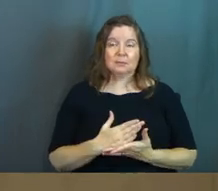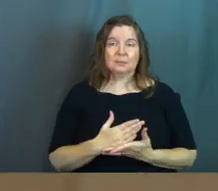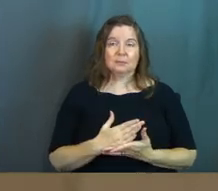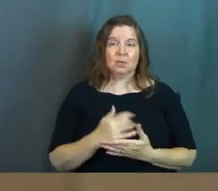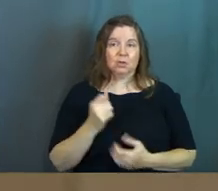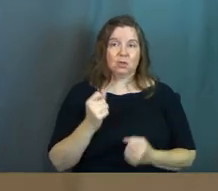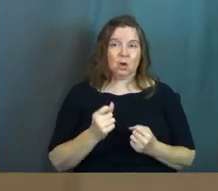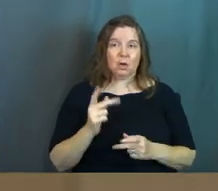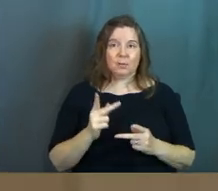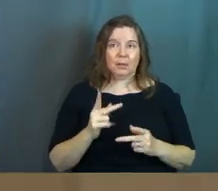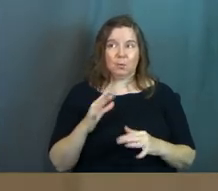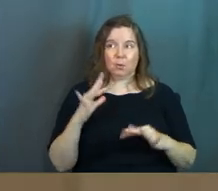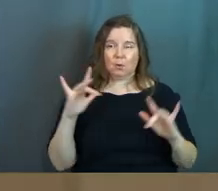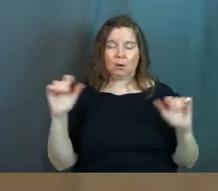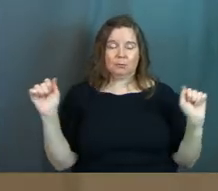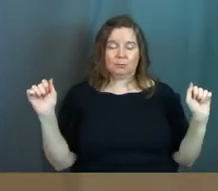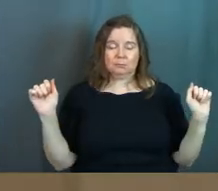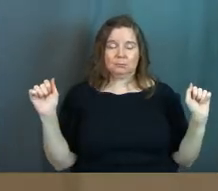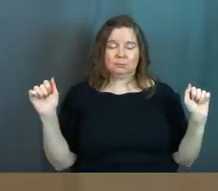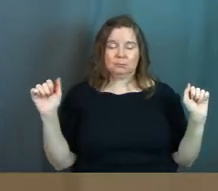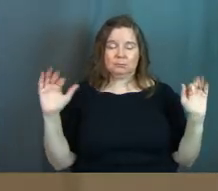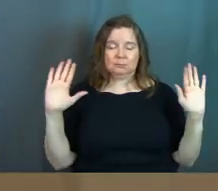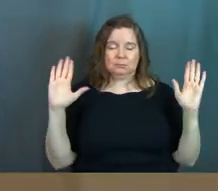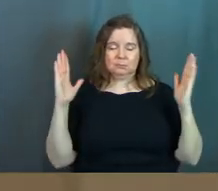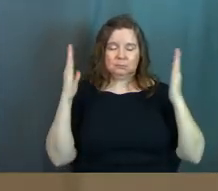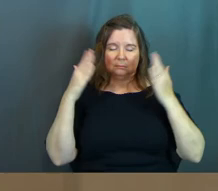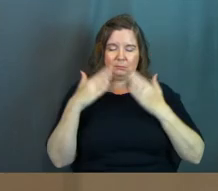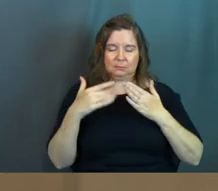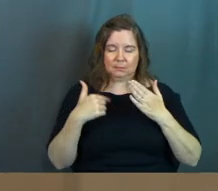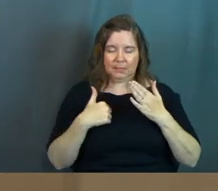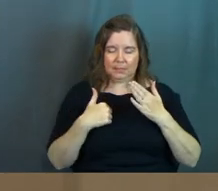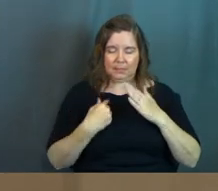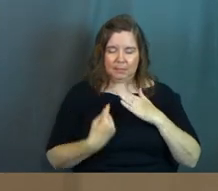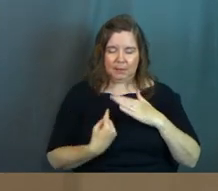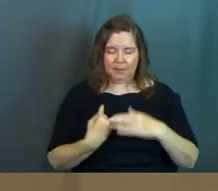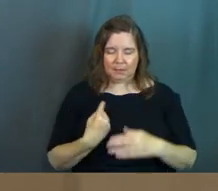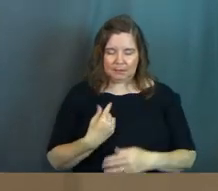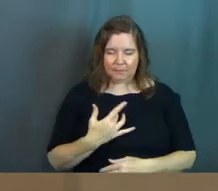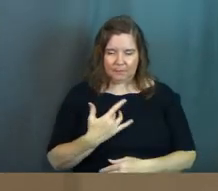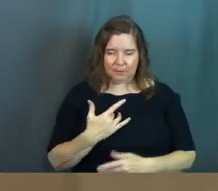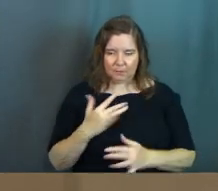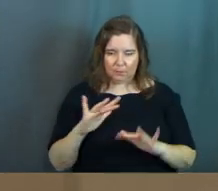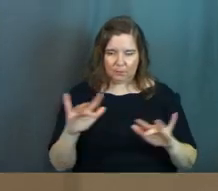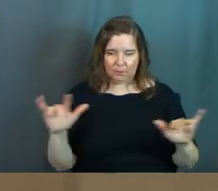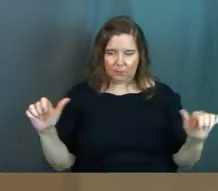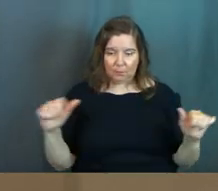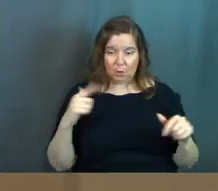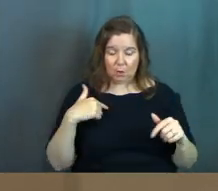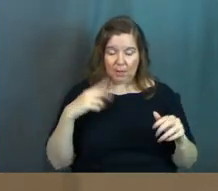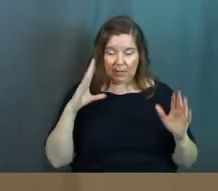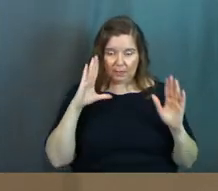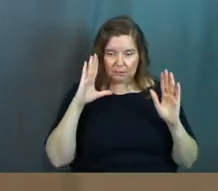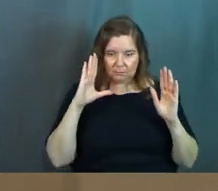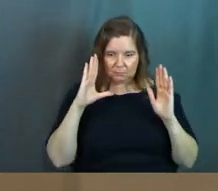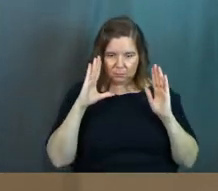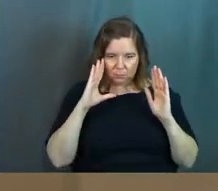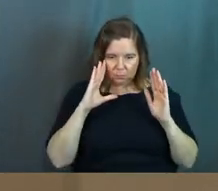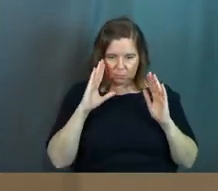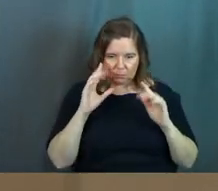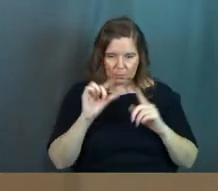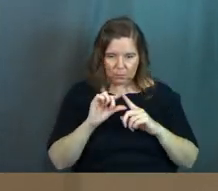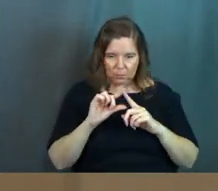Cars, people were gone. It just was me by myself. And all I could hear were the words,